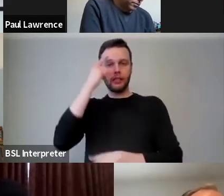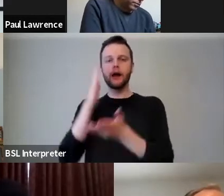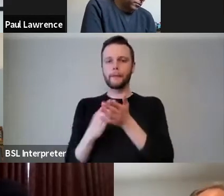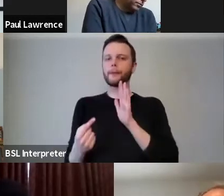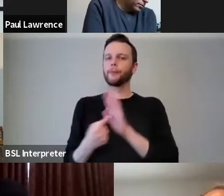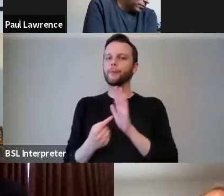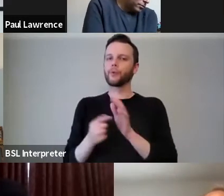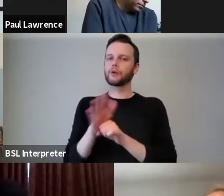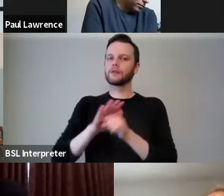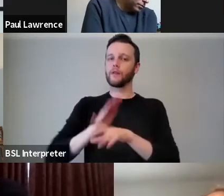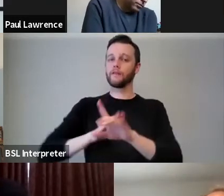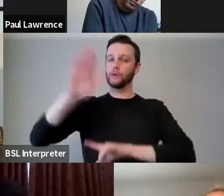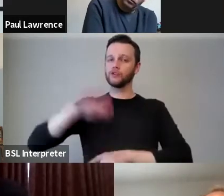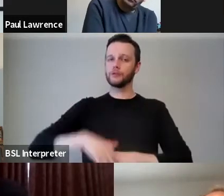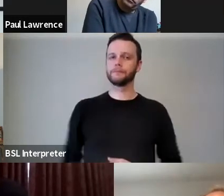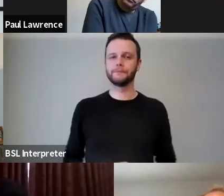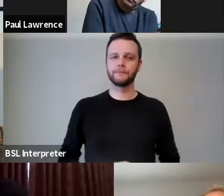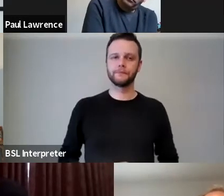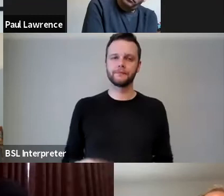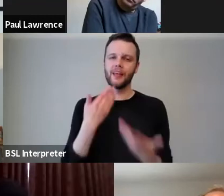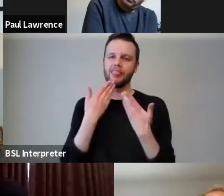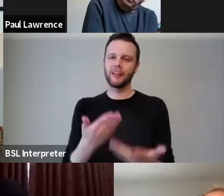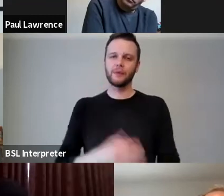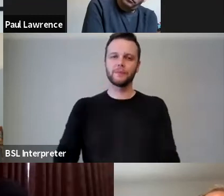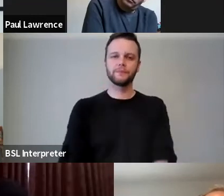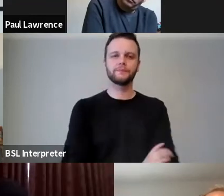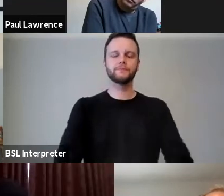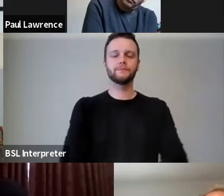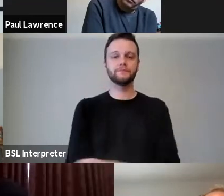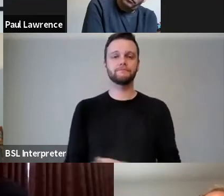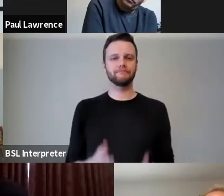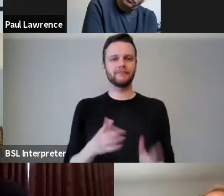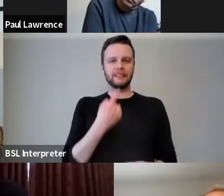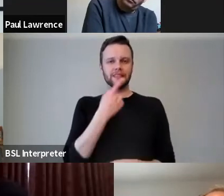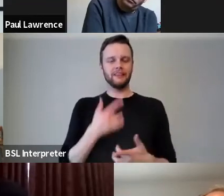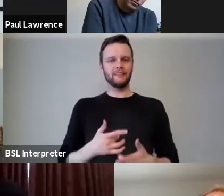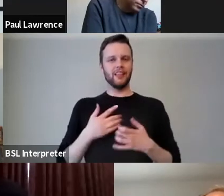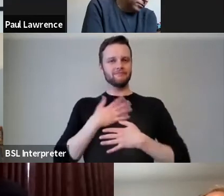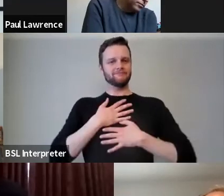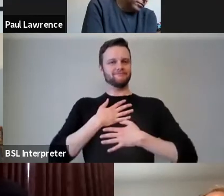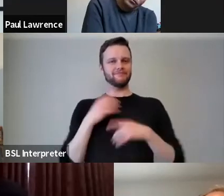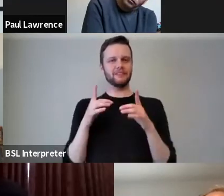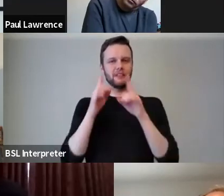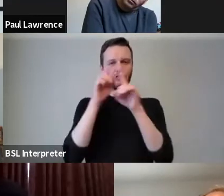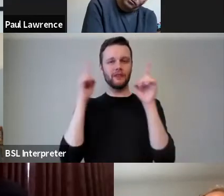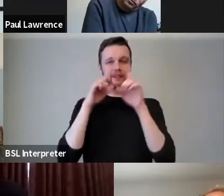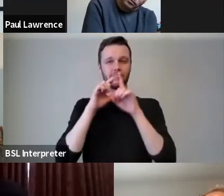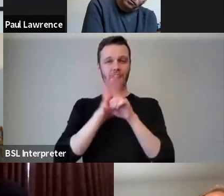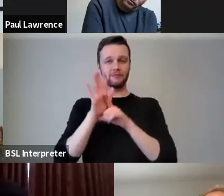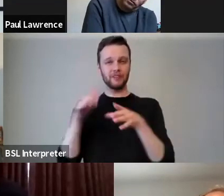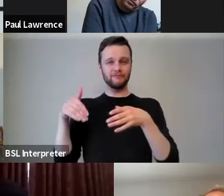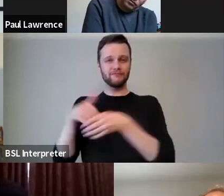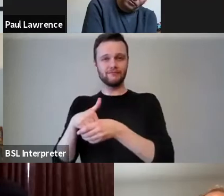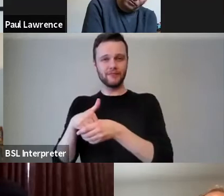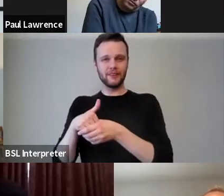for the future. Thank you. And I have to say, I was heart warmed when I joined the University of Edinburgh a year ago to discover